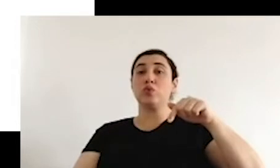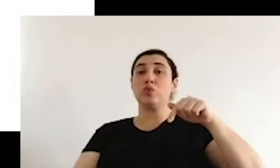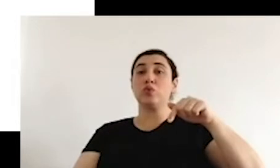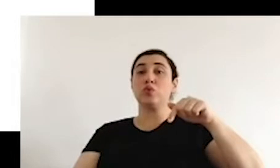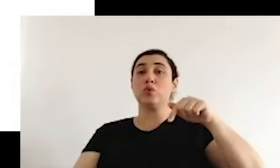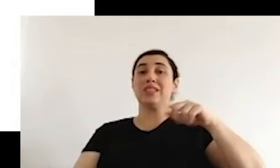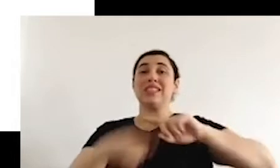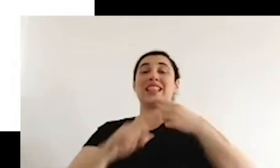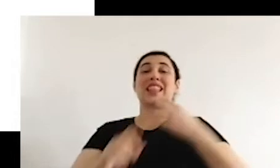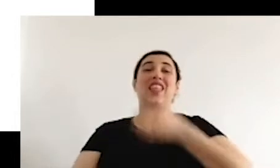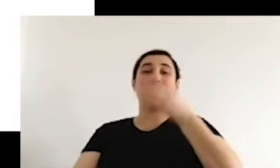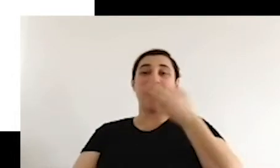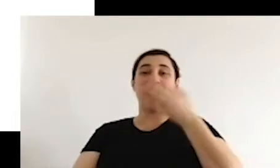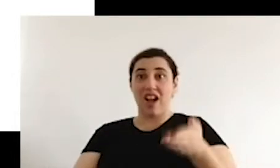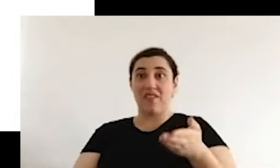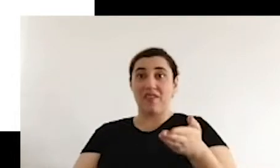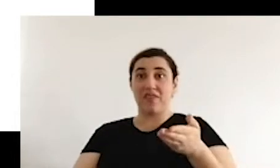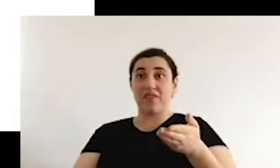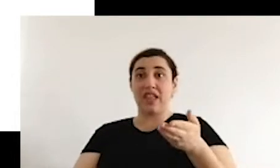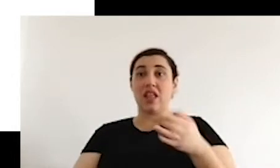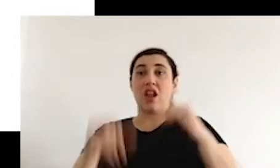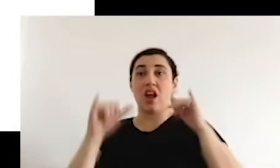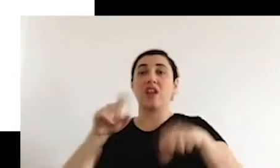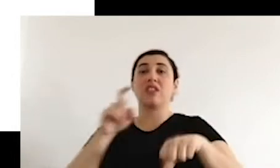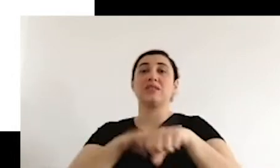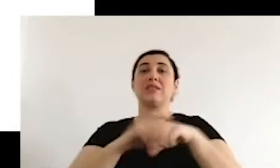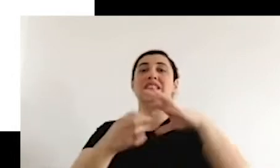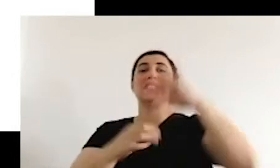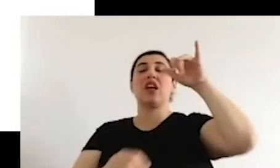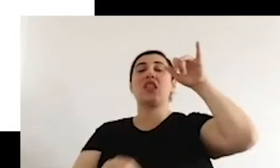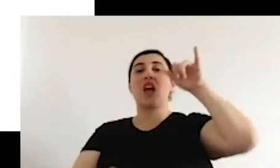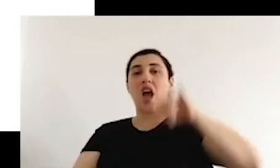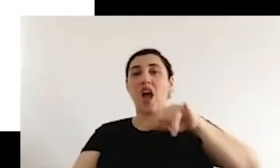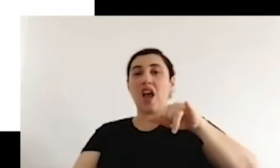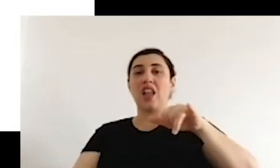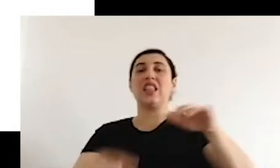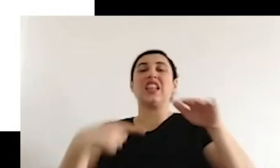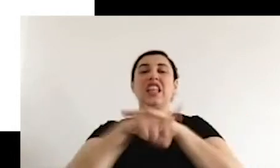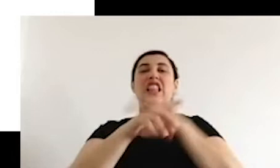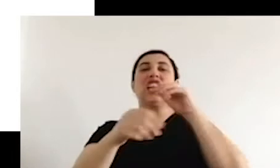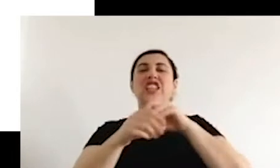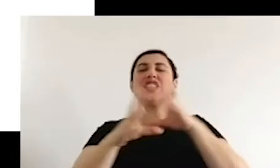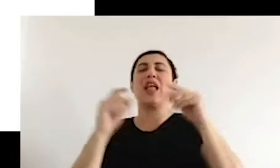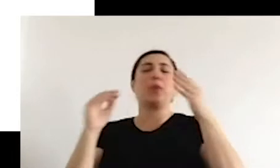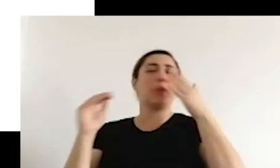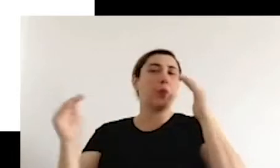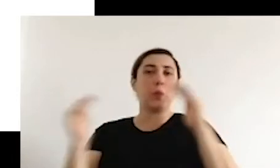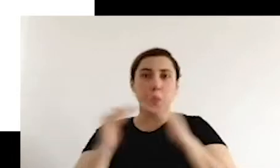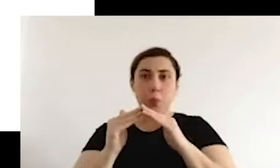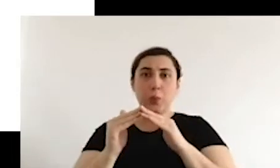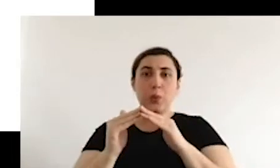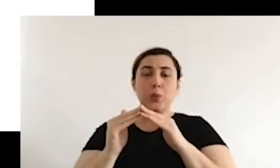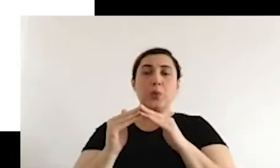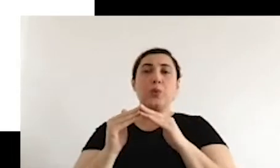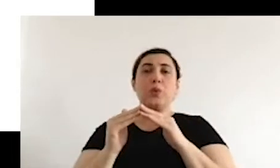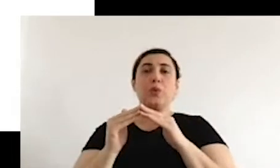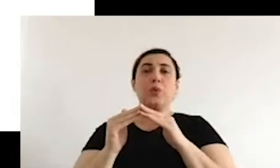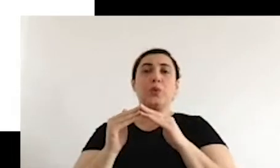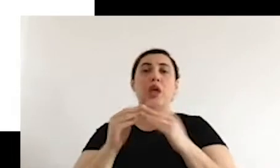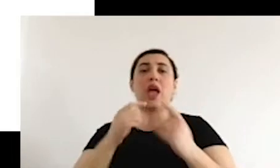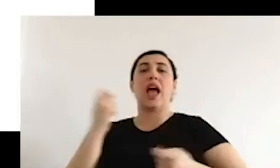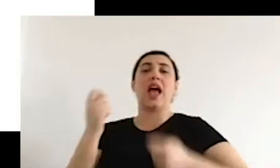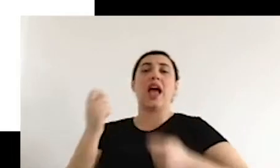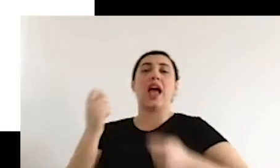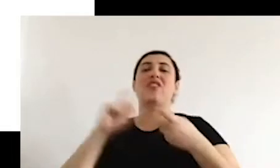violation of human rights. However, populism itself offers the most fertile ground and the most